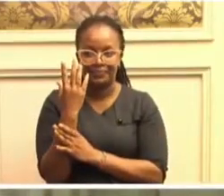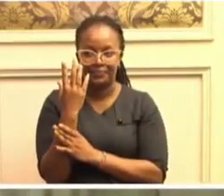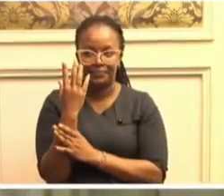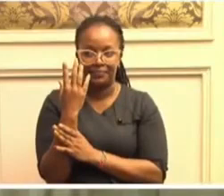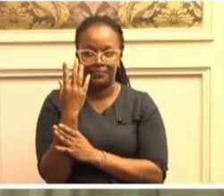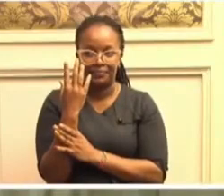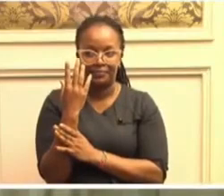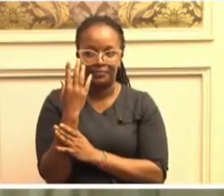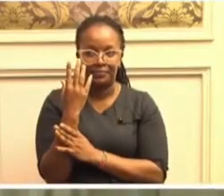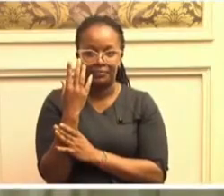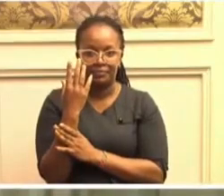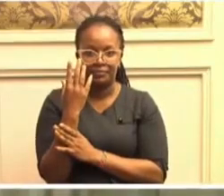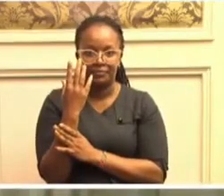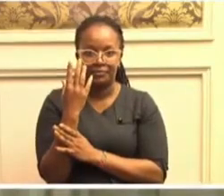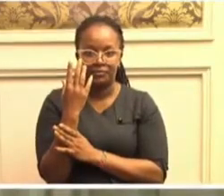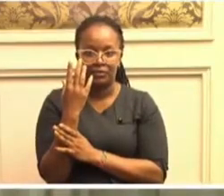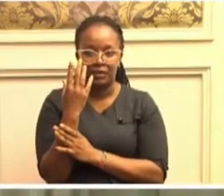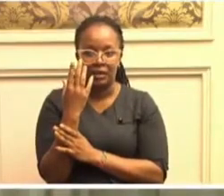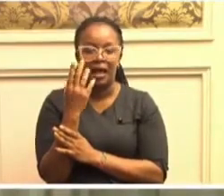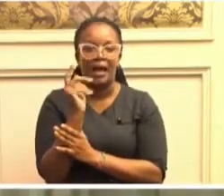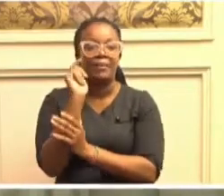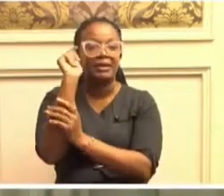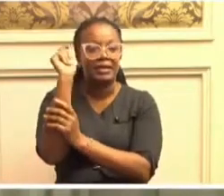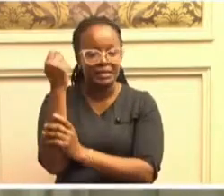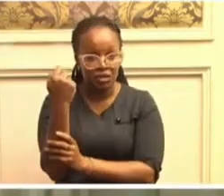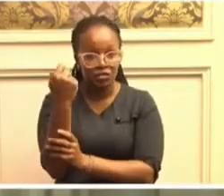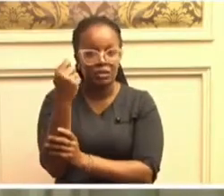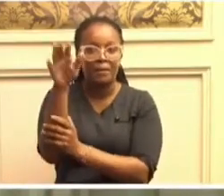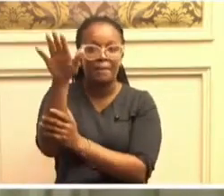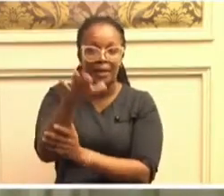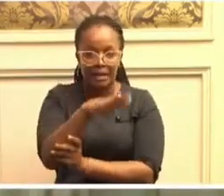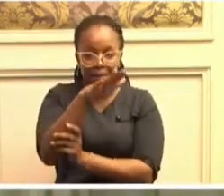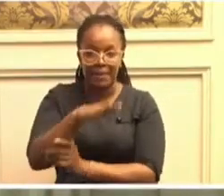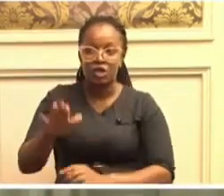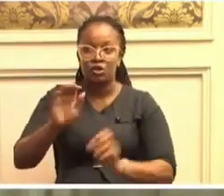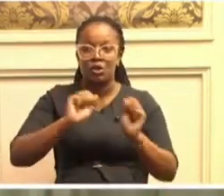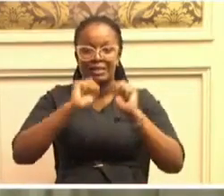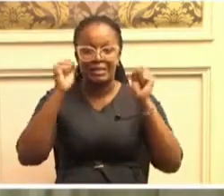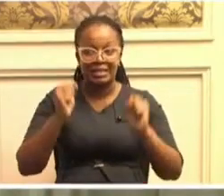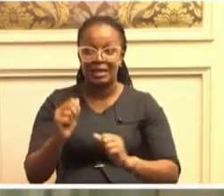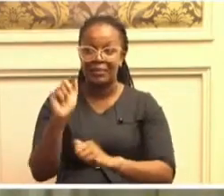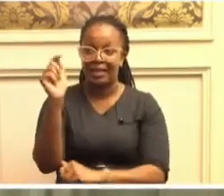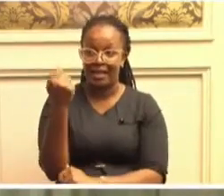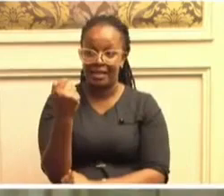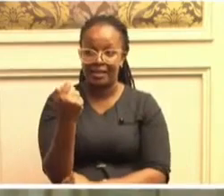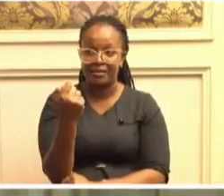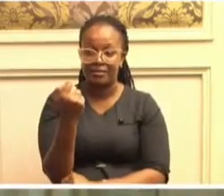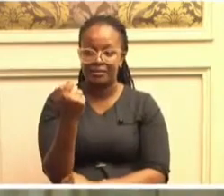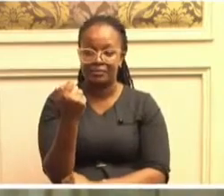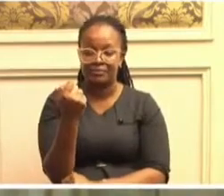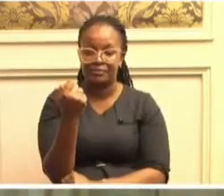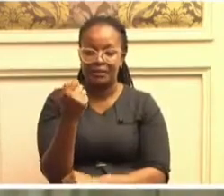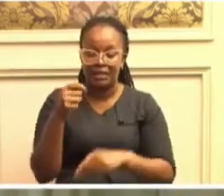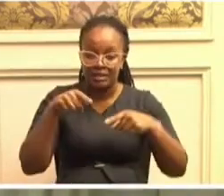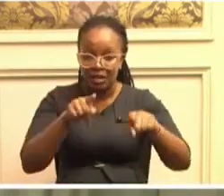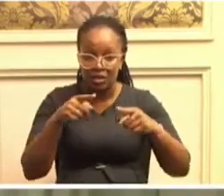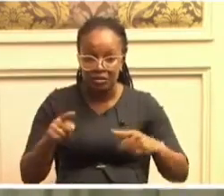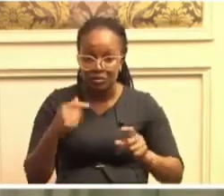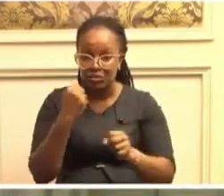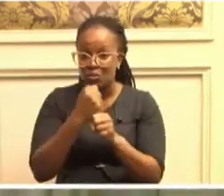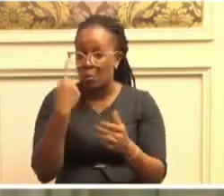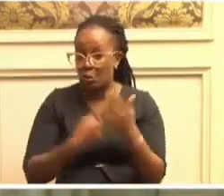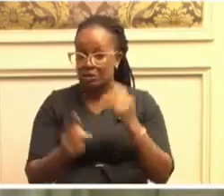a hybrid presidential and parliamentary system in Kenya. How far did we go with it?